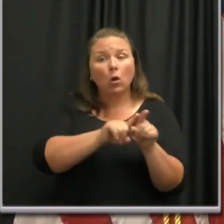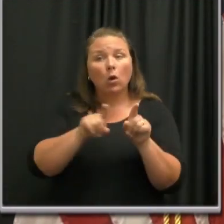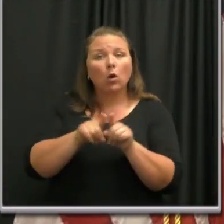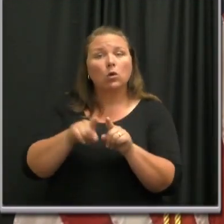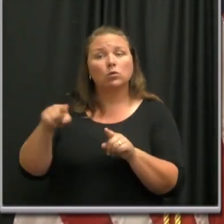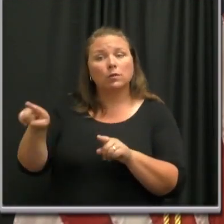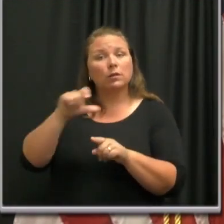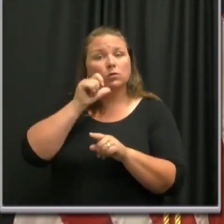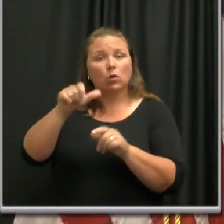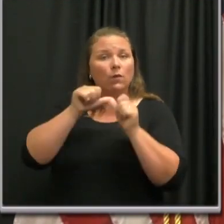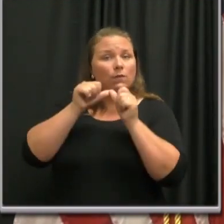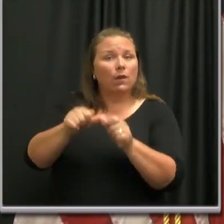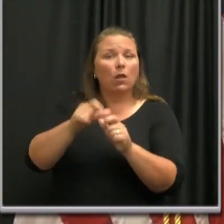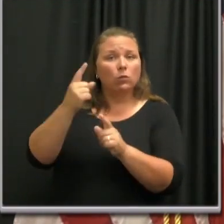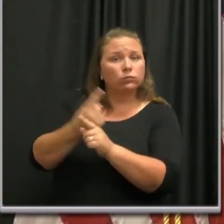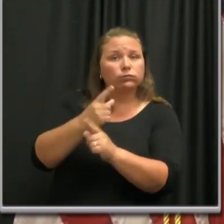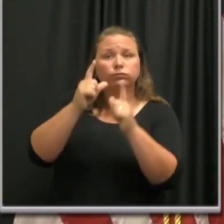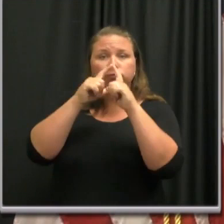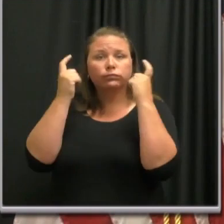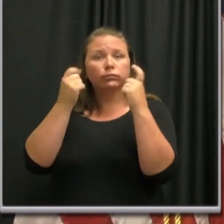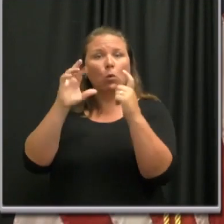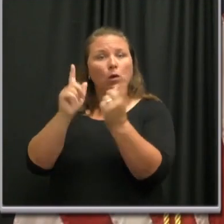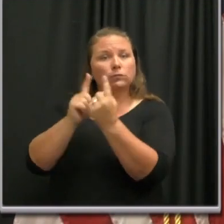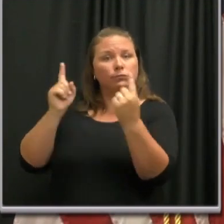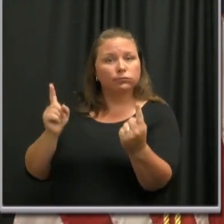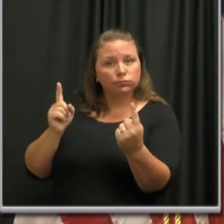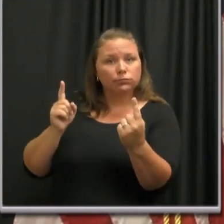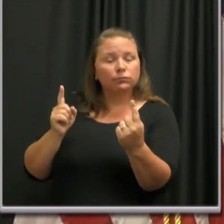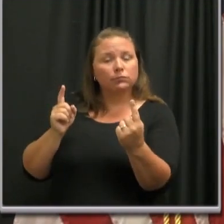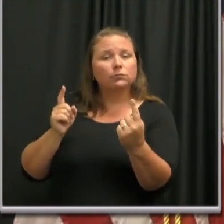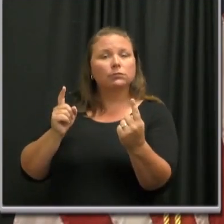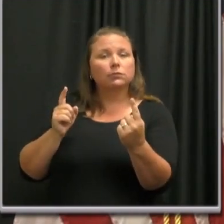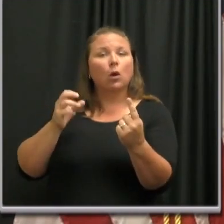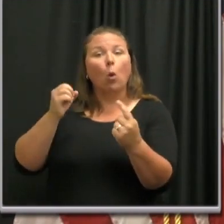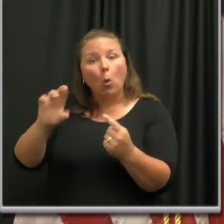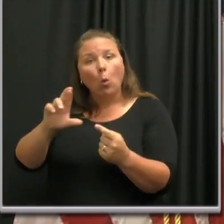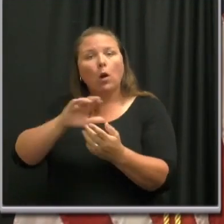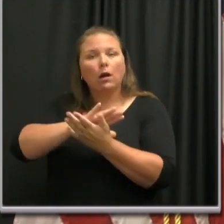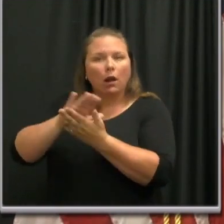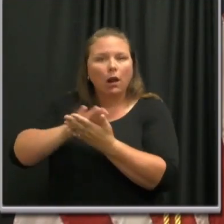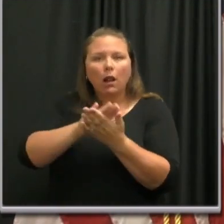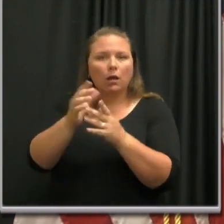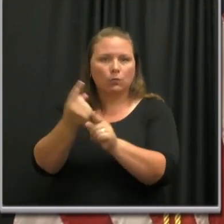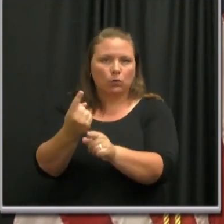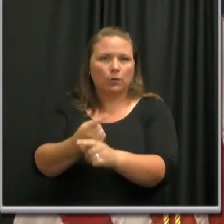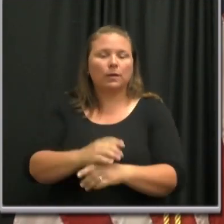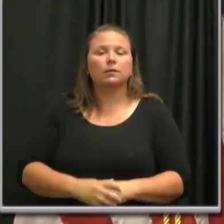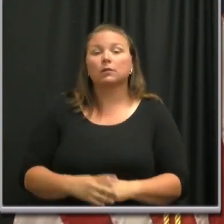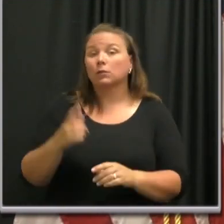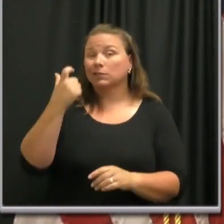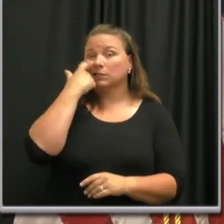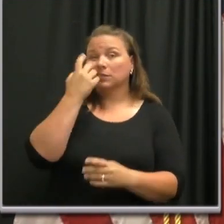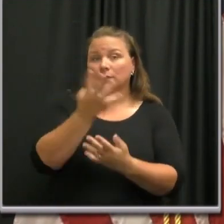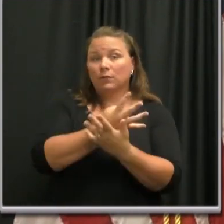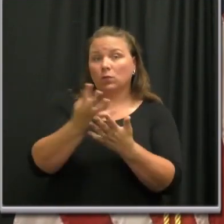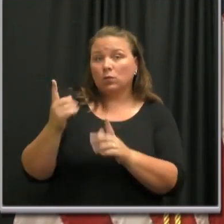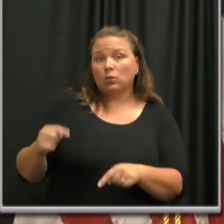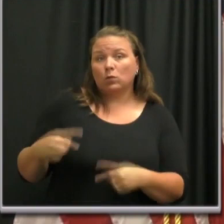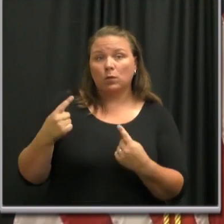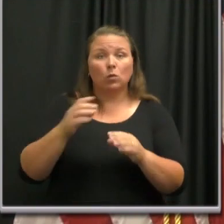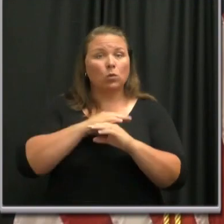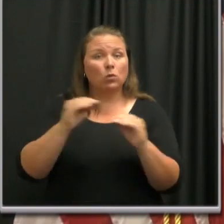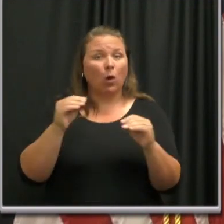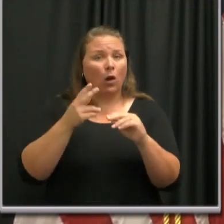always follow appropriate social distancing and adequately sanitize. Over the past four weeks, there have been no